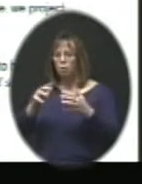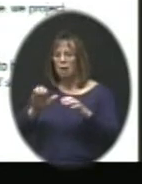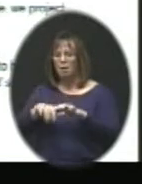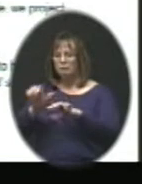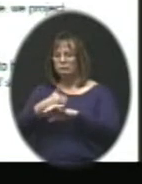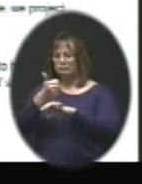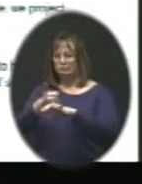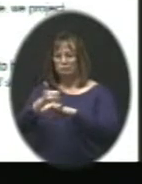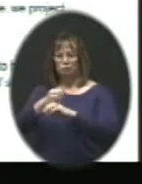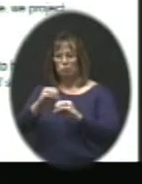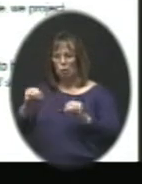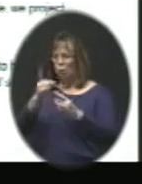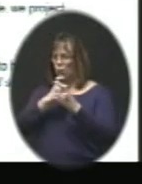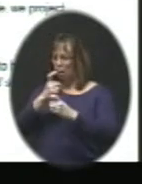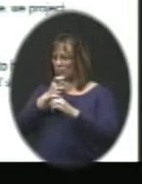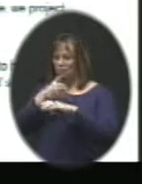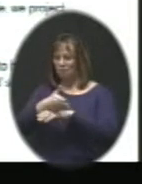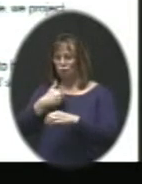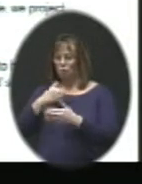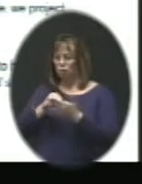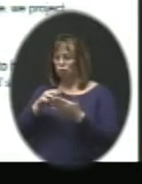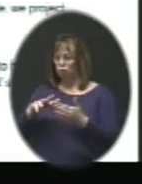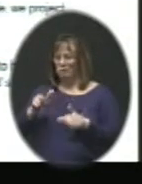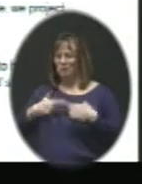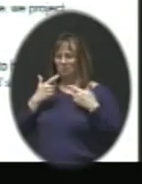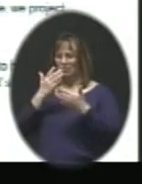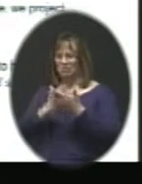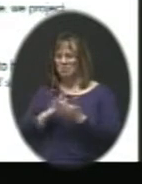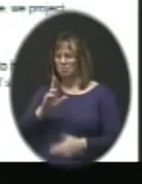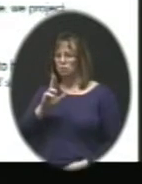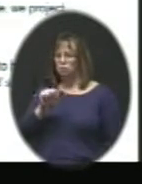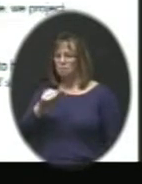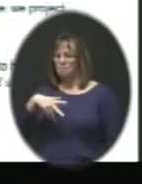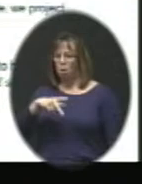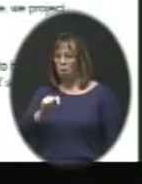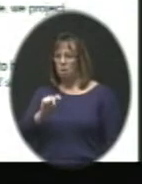there won't be those questions once we have students living in some of those units.